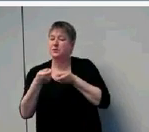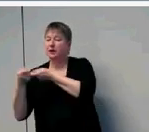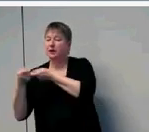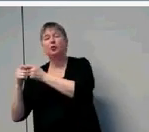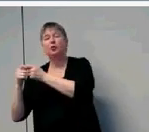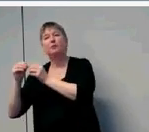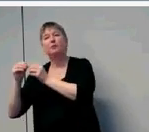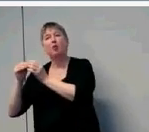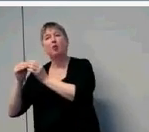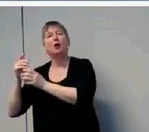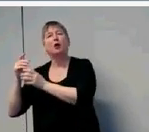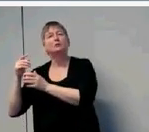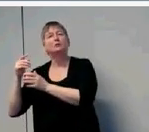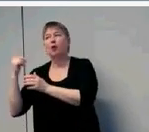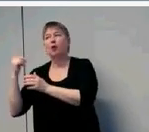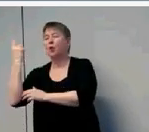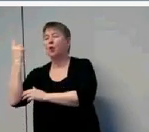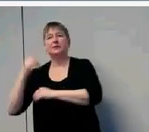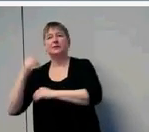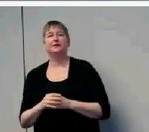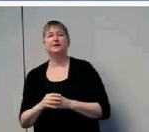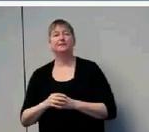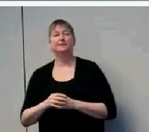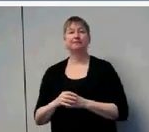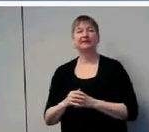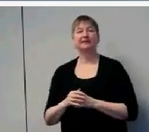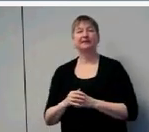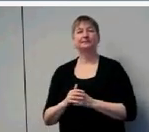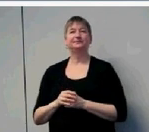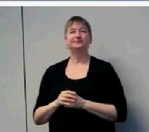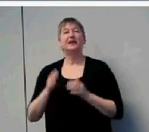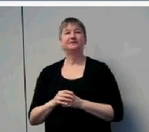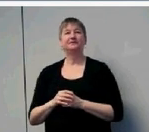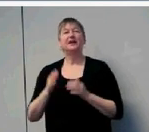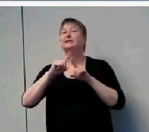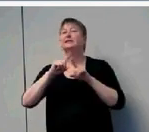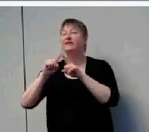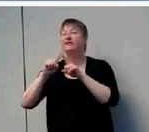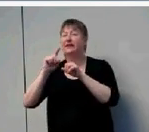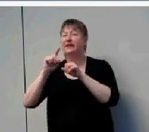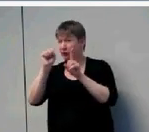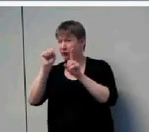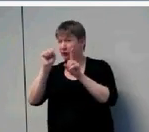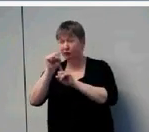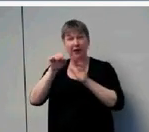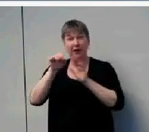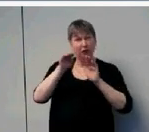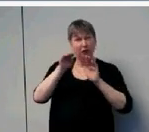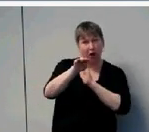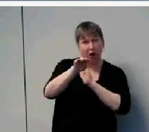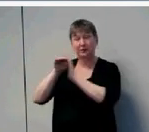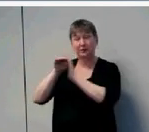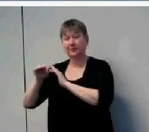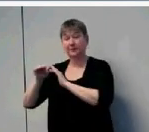This use consistency across situations, I'll just point out, we looked at our data in the big study and